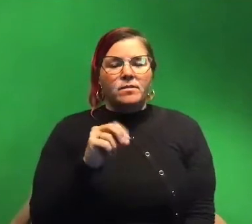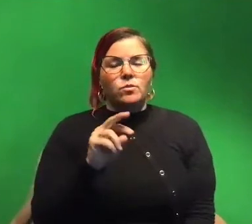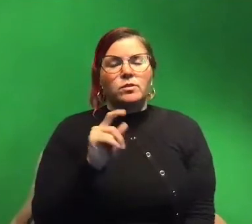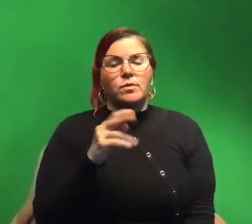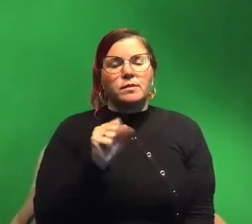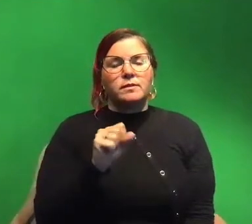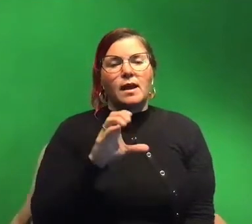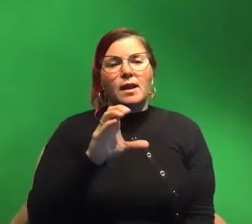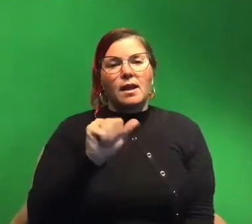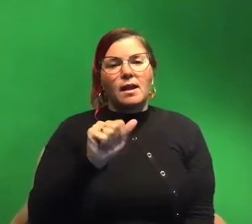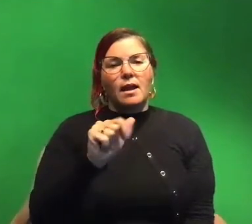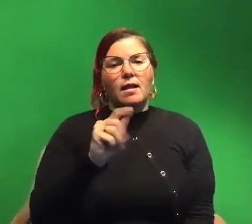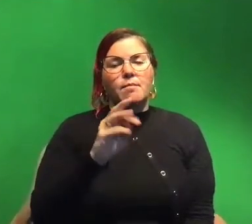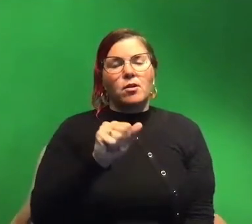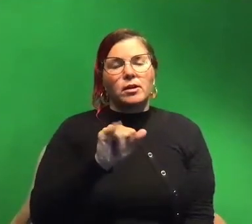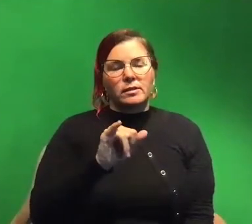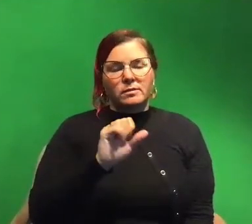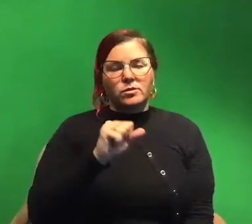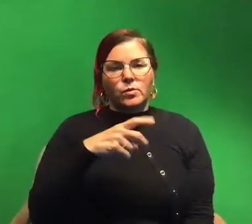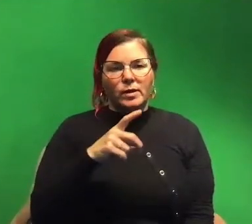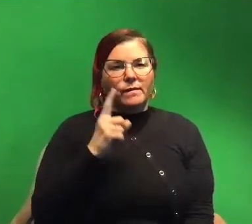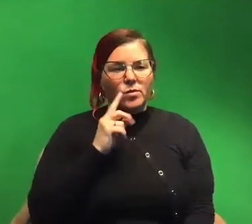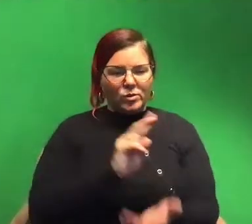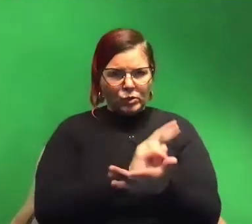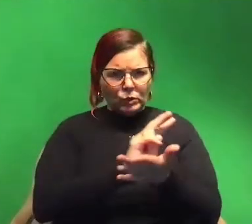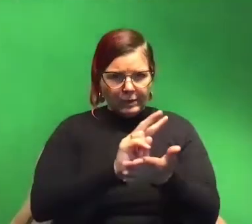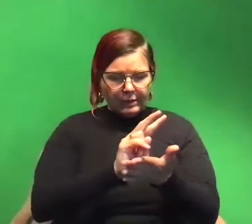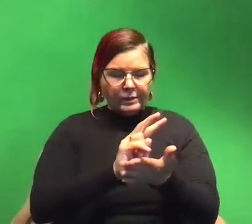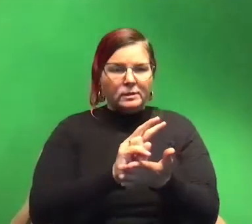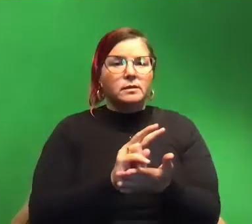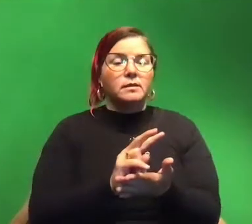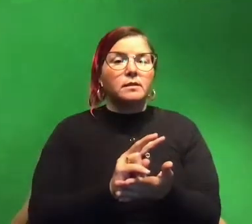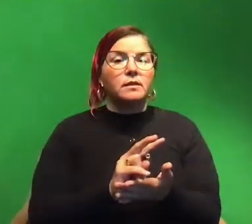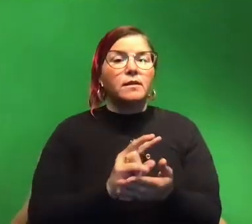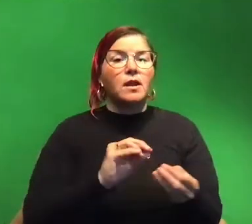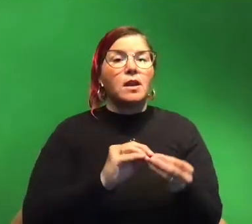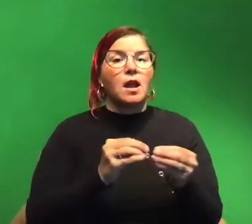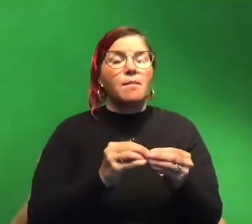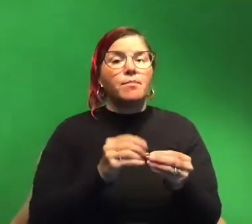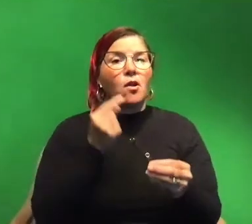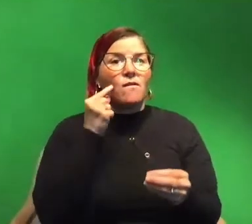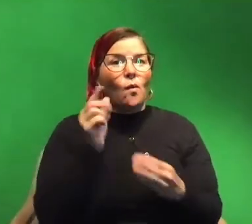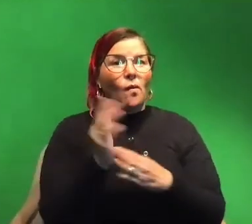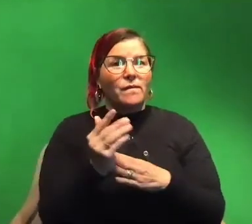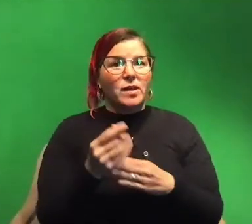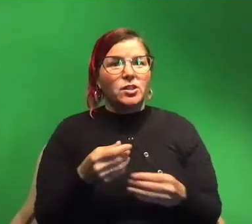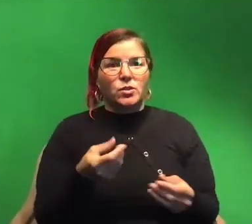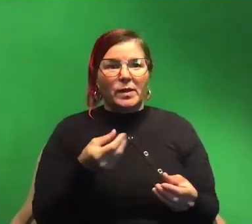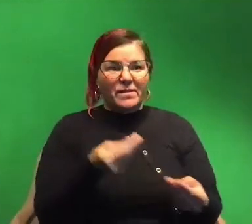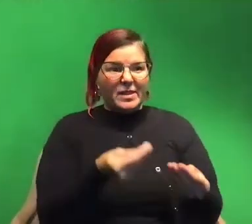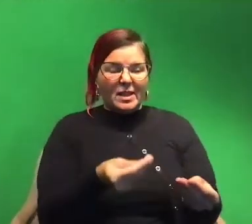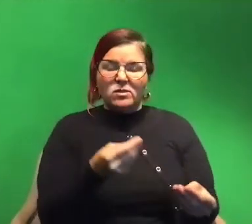calamari squid basically in our lab for like two weeks and the number of goldfish we went through was wild